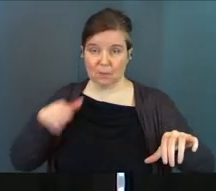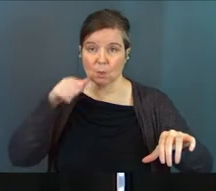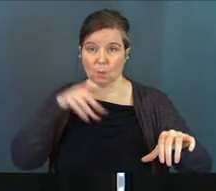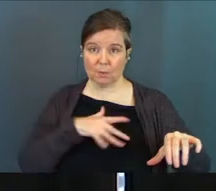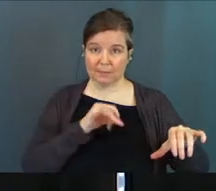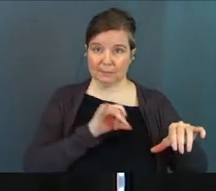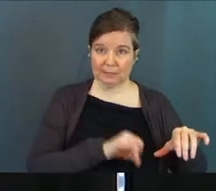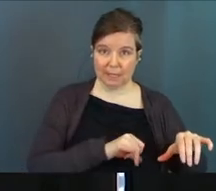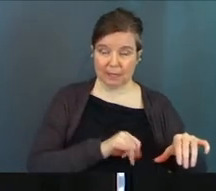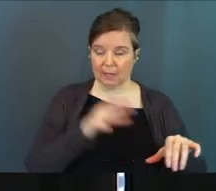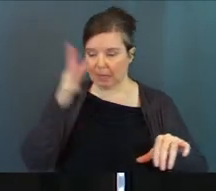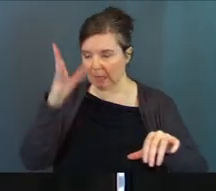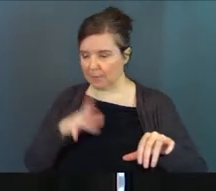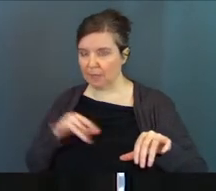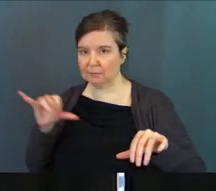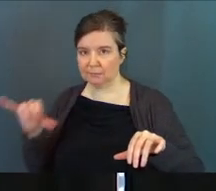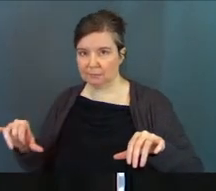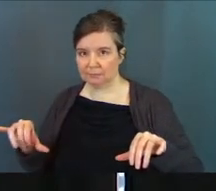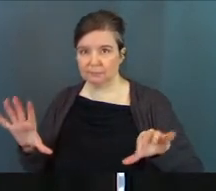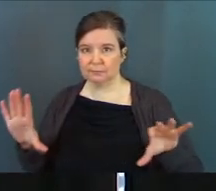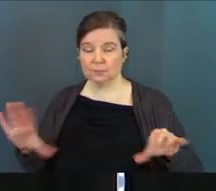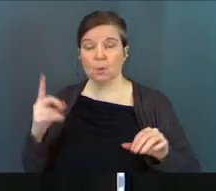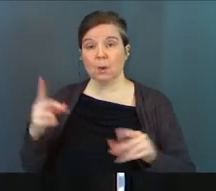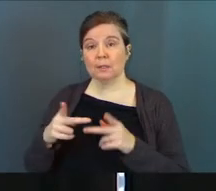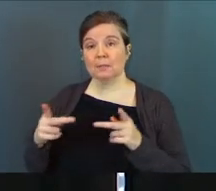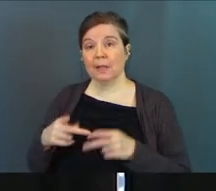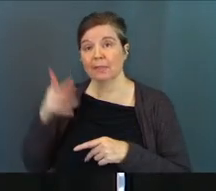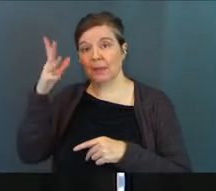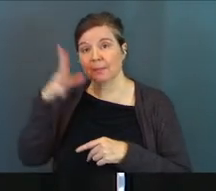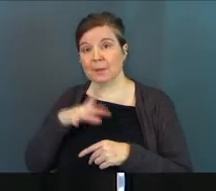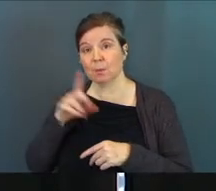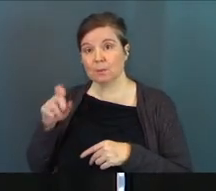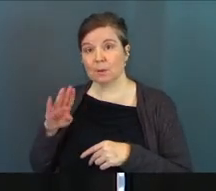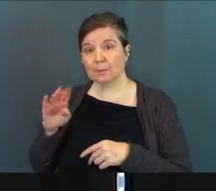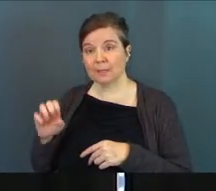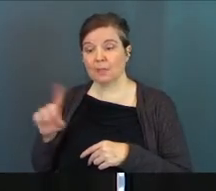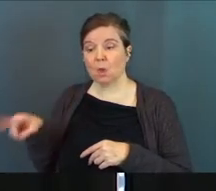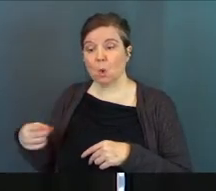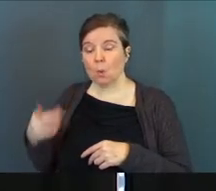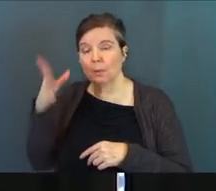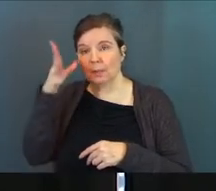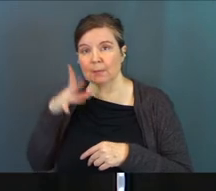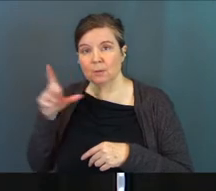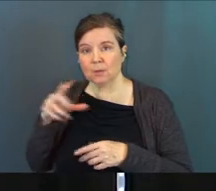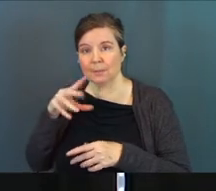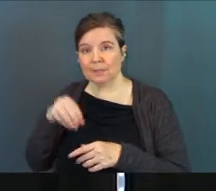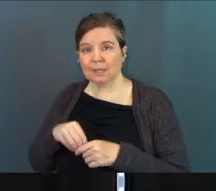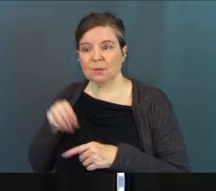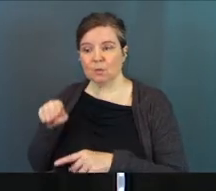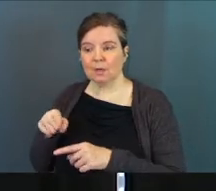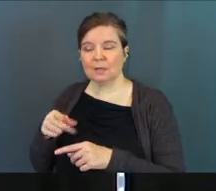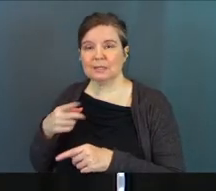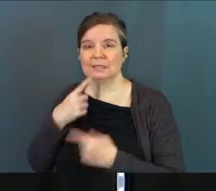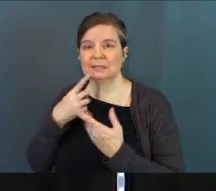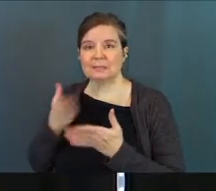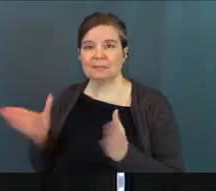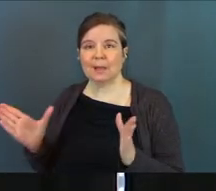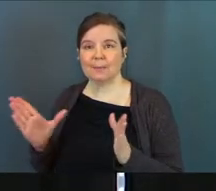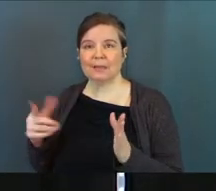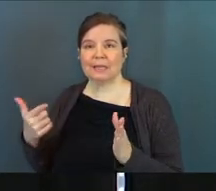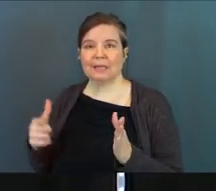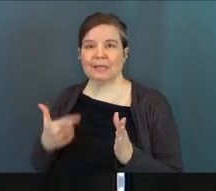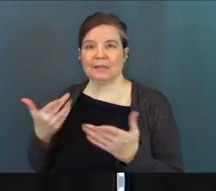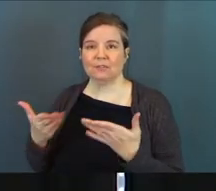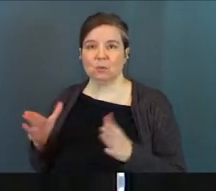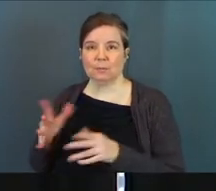a woman belonged and there were spaces where men could be. One of those spaces that men were supposed to be, the only men were supposed to be in, was this public kind of